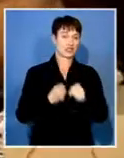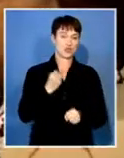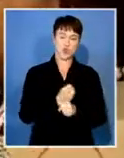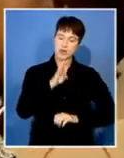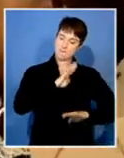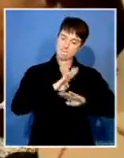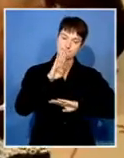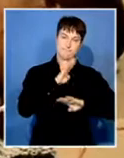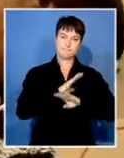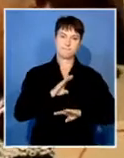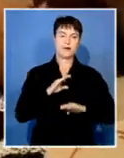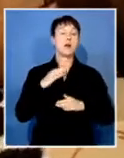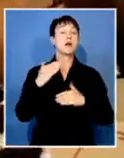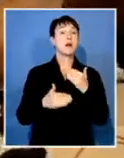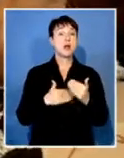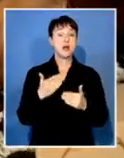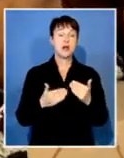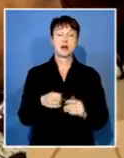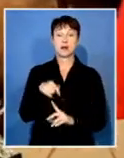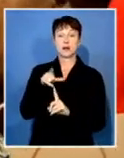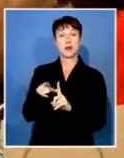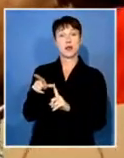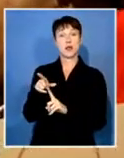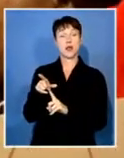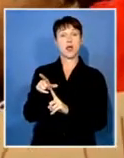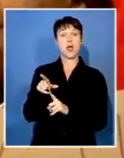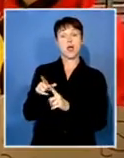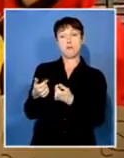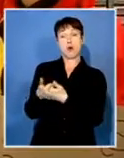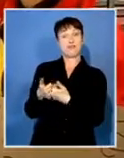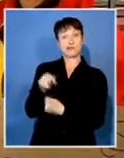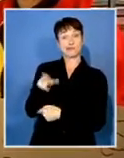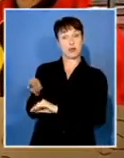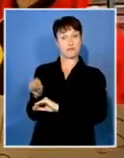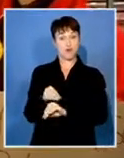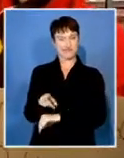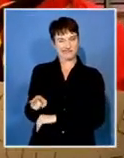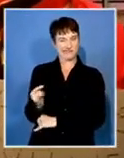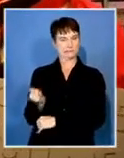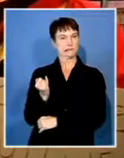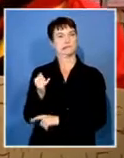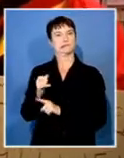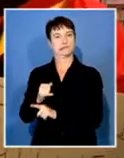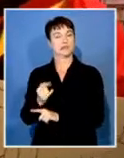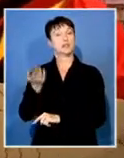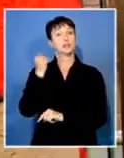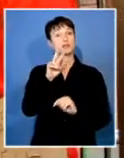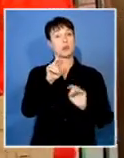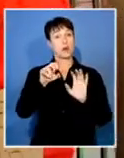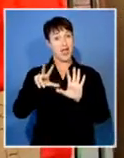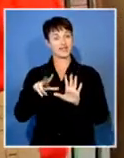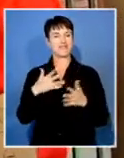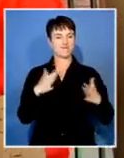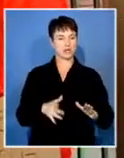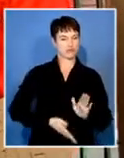She says things turned sour when her employer's boyfriend moved in. Gende laid charges against him in 2008